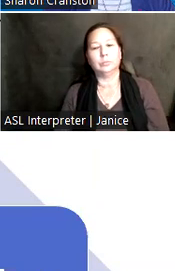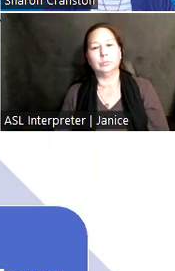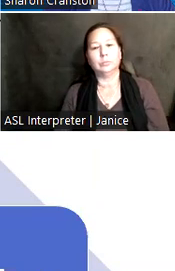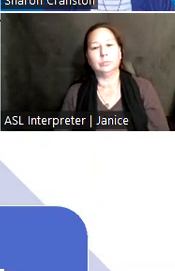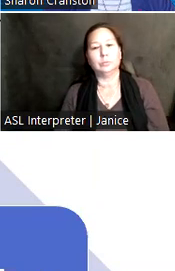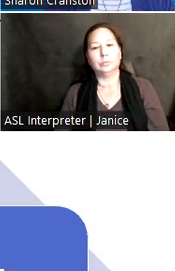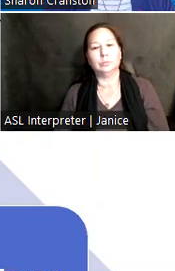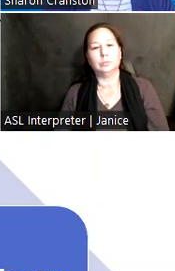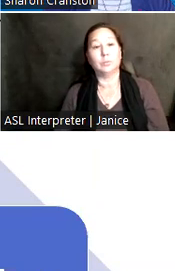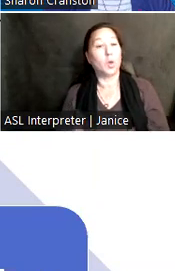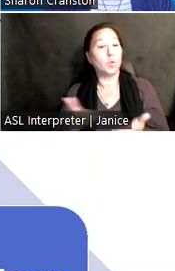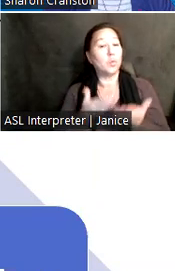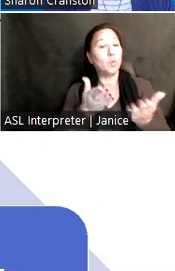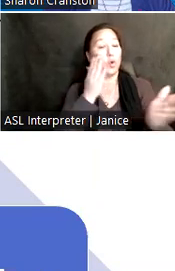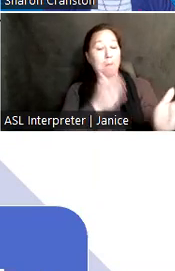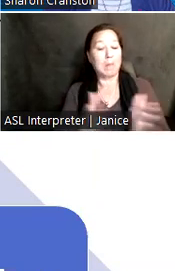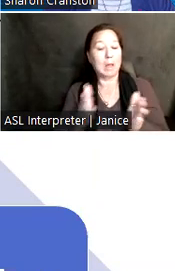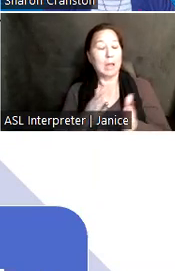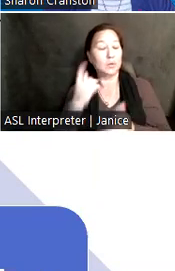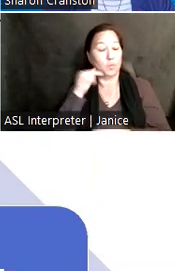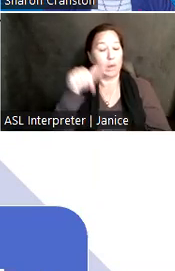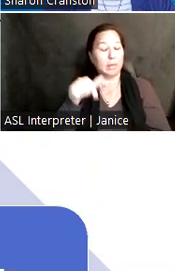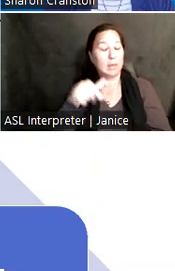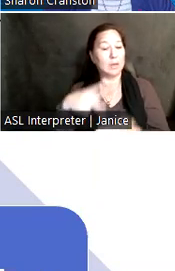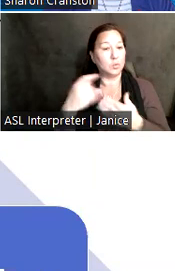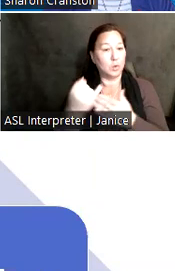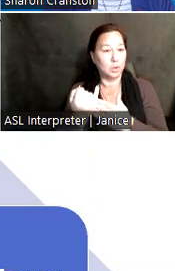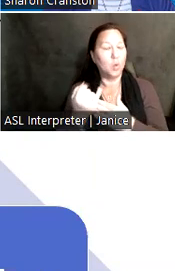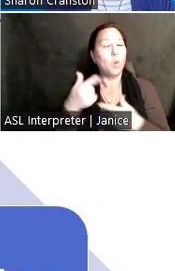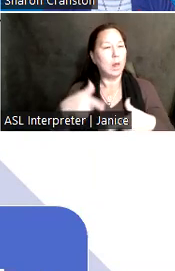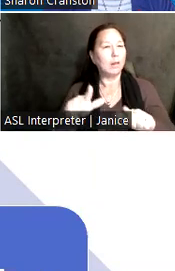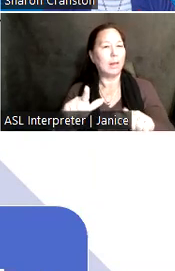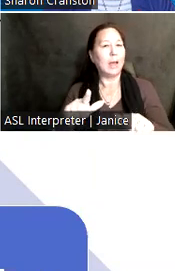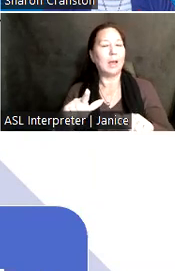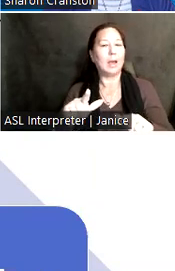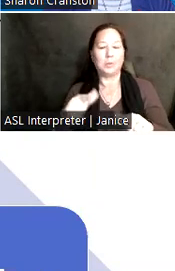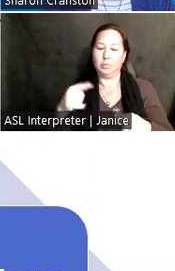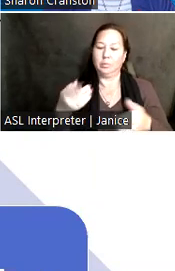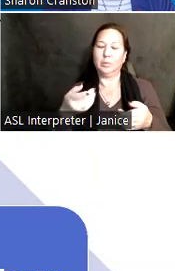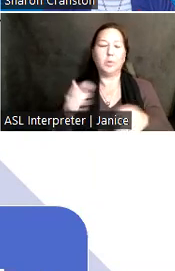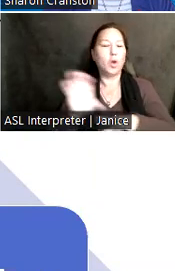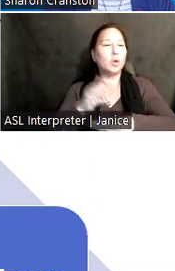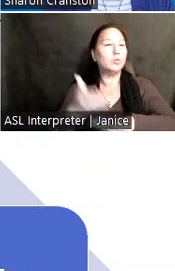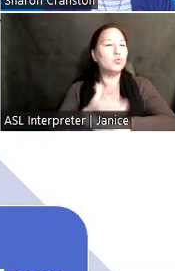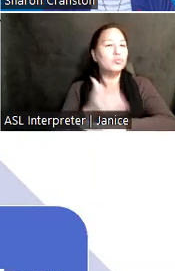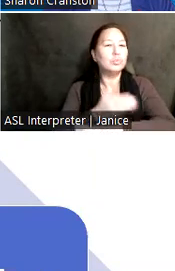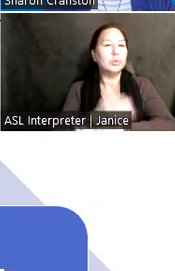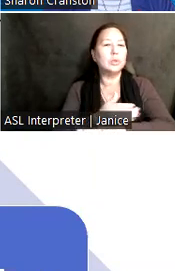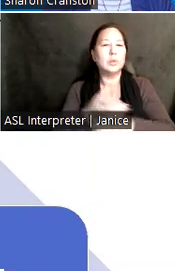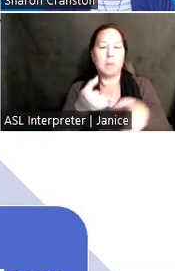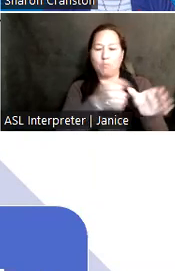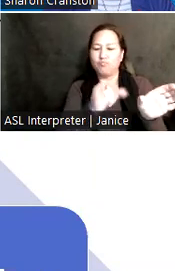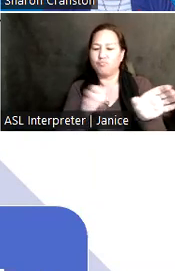The proposed plans for this project will allow for the accommodation of construction sequencing to be broken out into four phases,